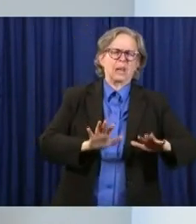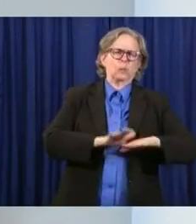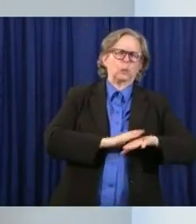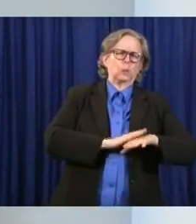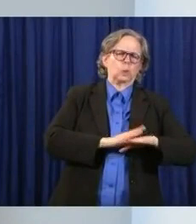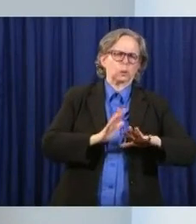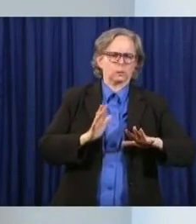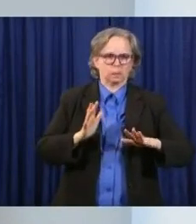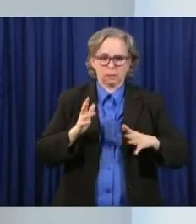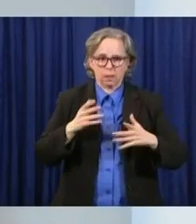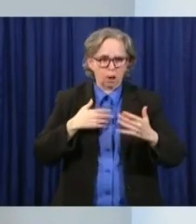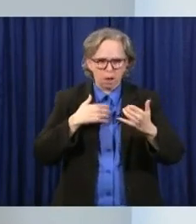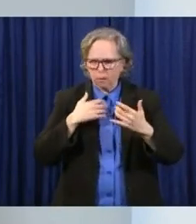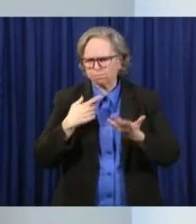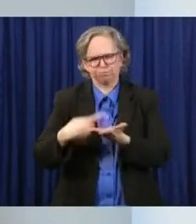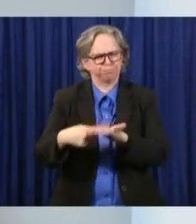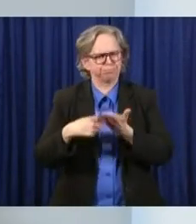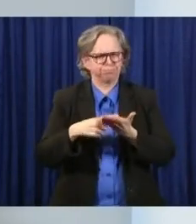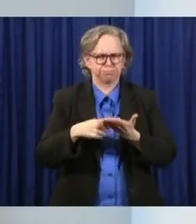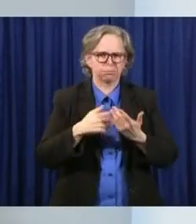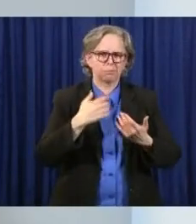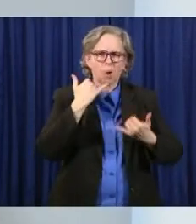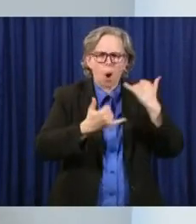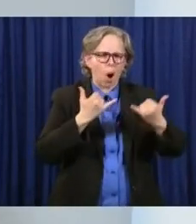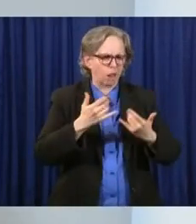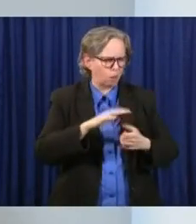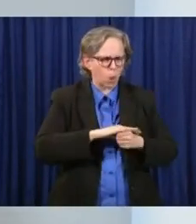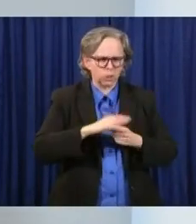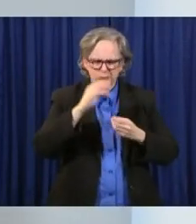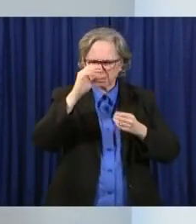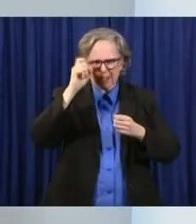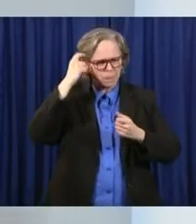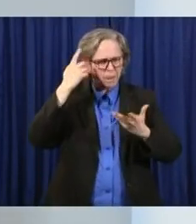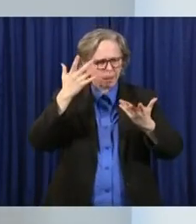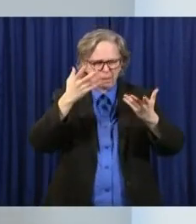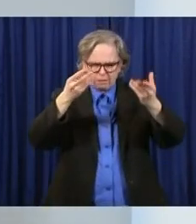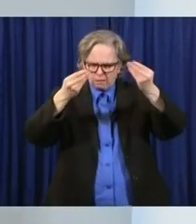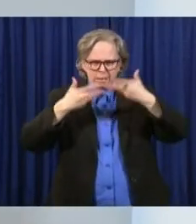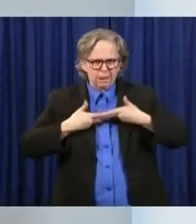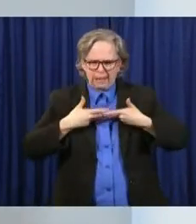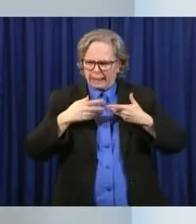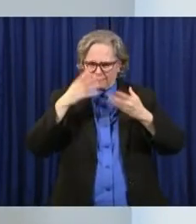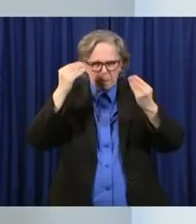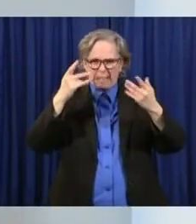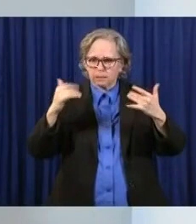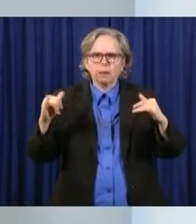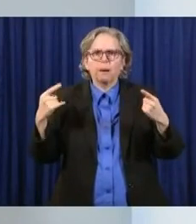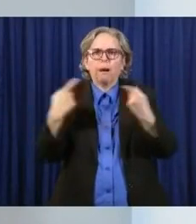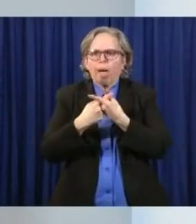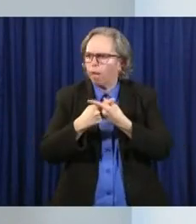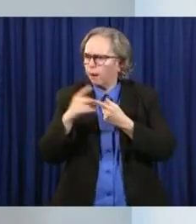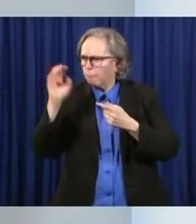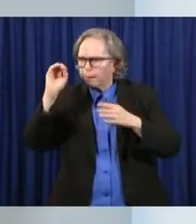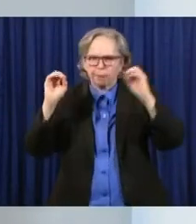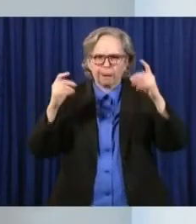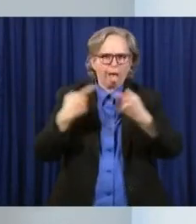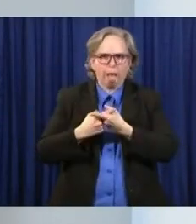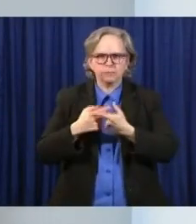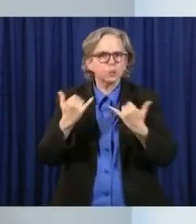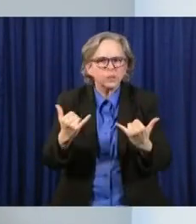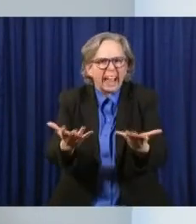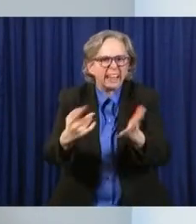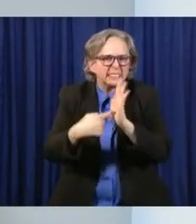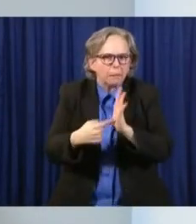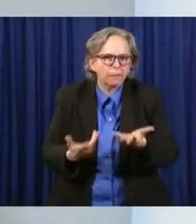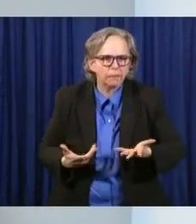officials who gave me both of those pieces of advice today. But the governor has spelled out clearly that